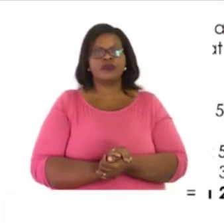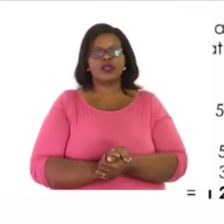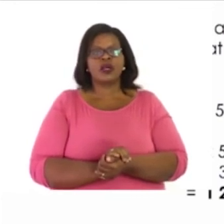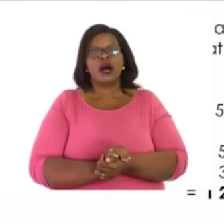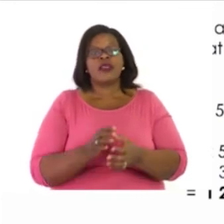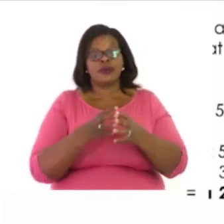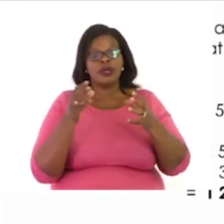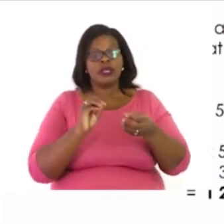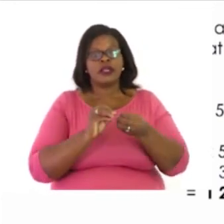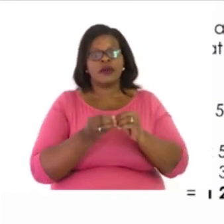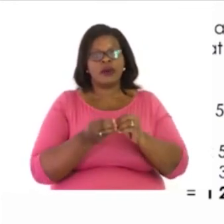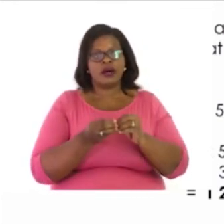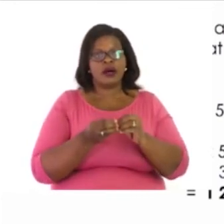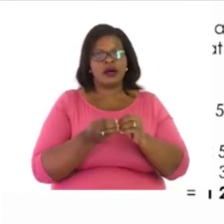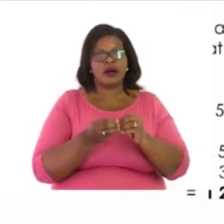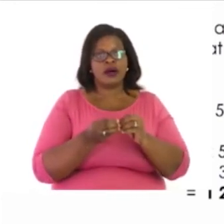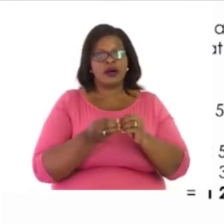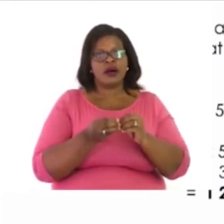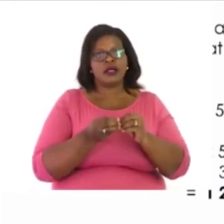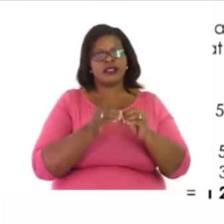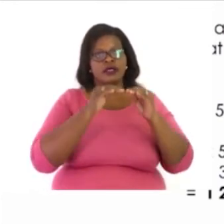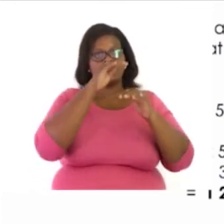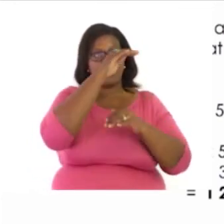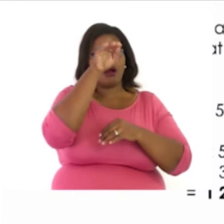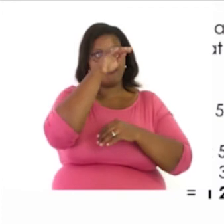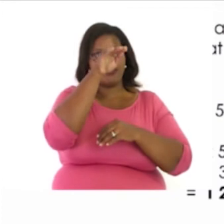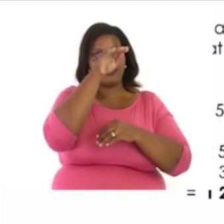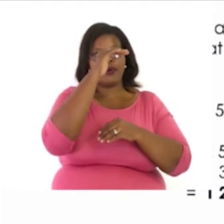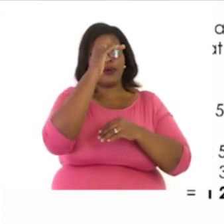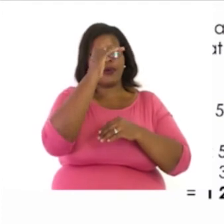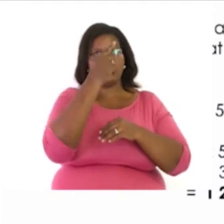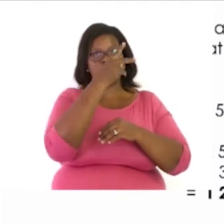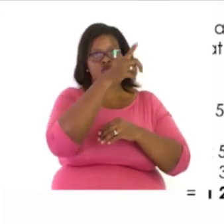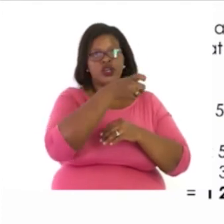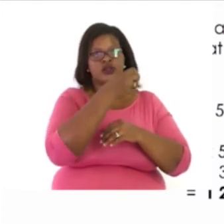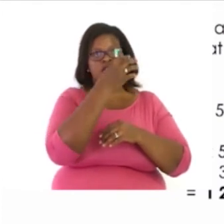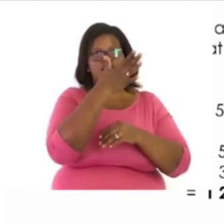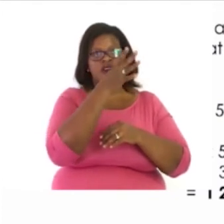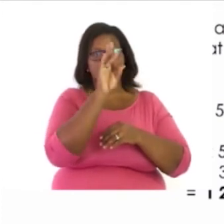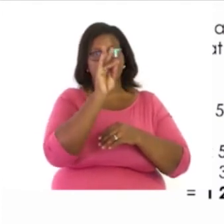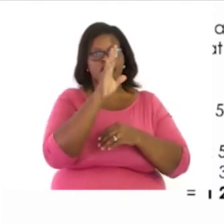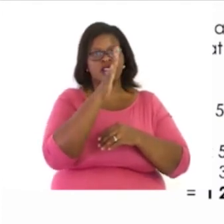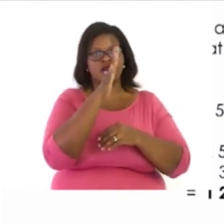number is written on top. The 2,575.